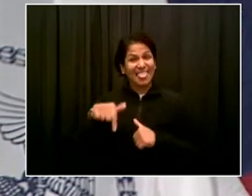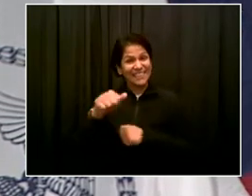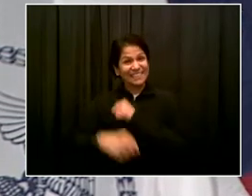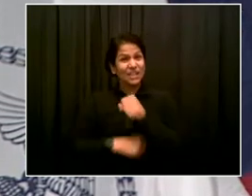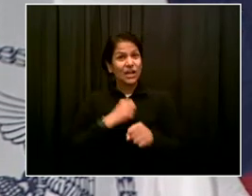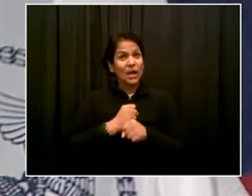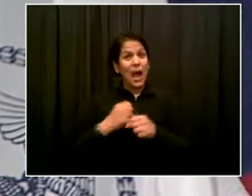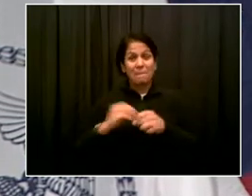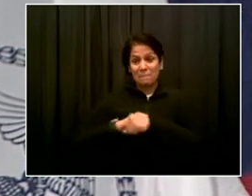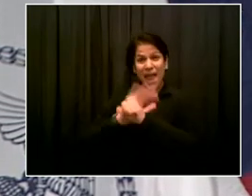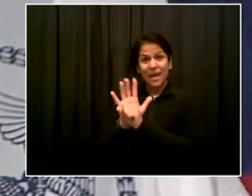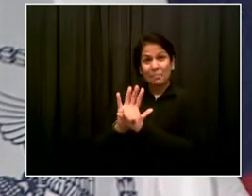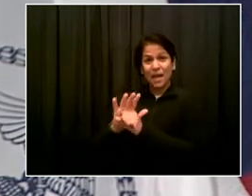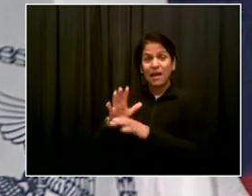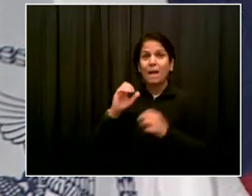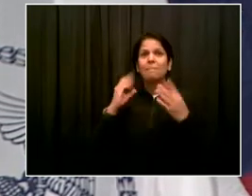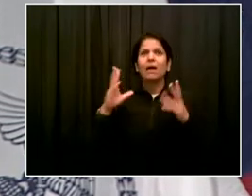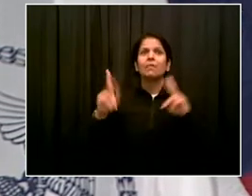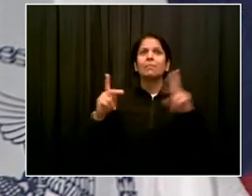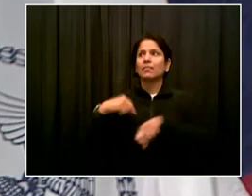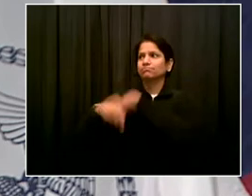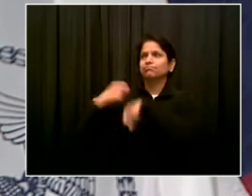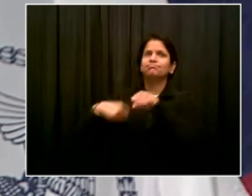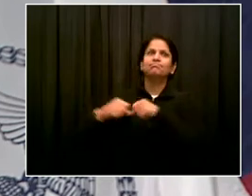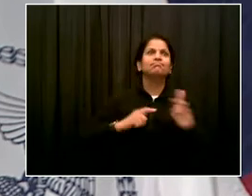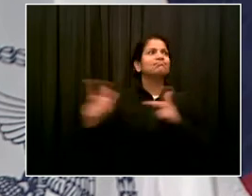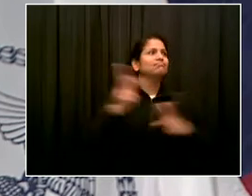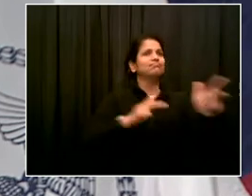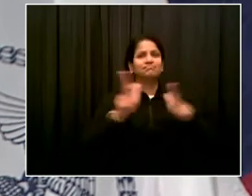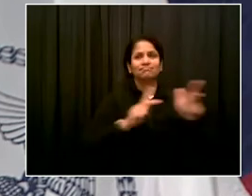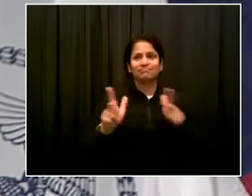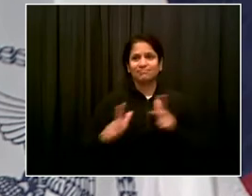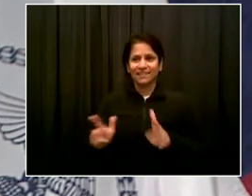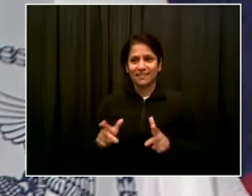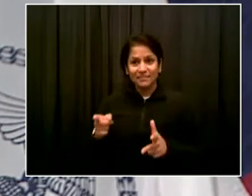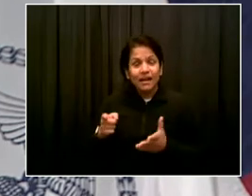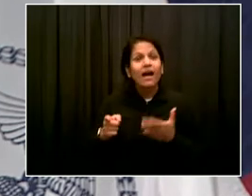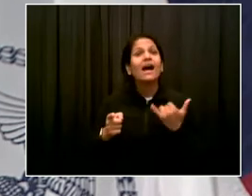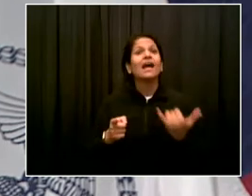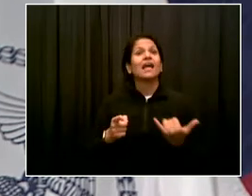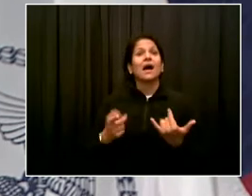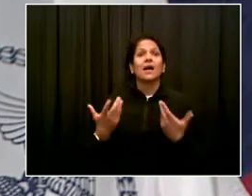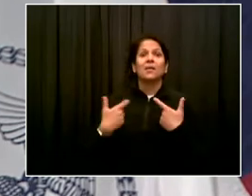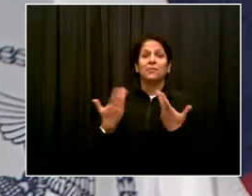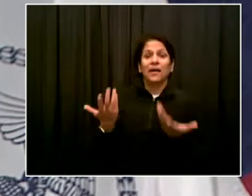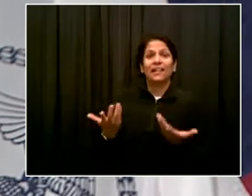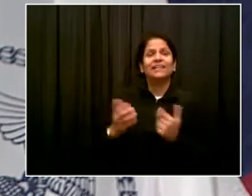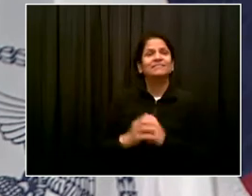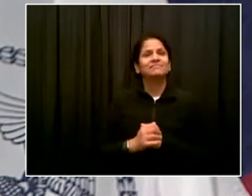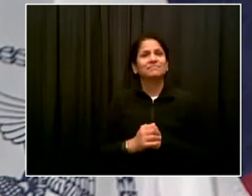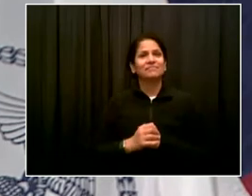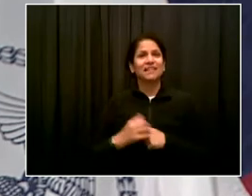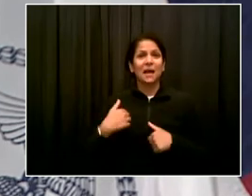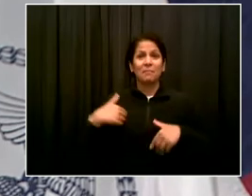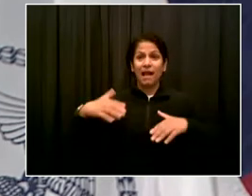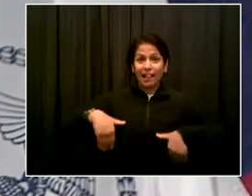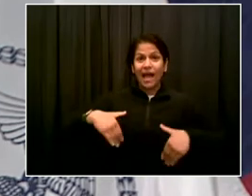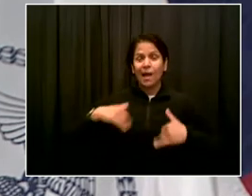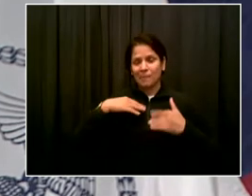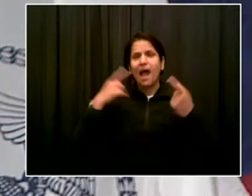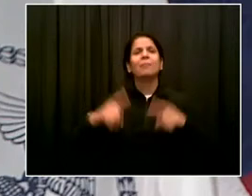That's great. So, Mr. Mayor, after all the city went through with the pandemic, what does it say